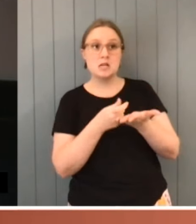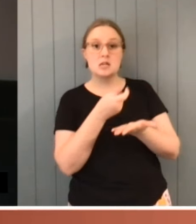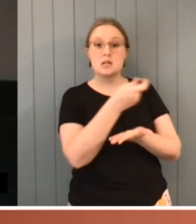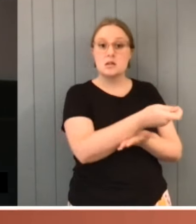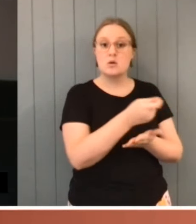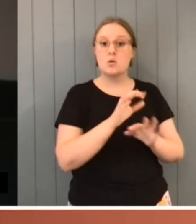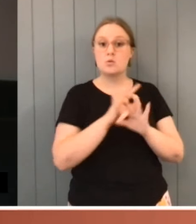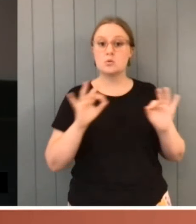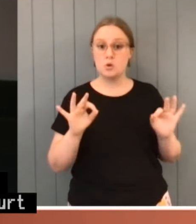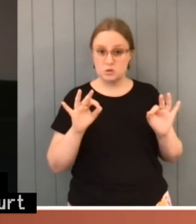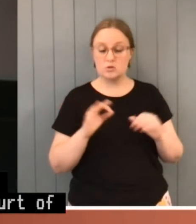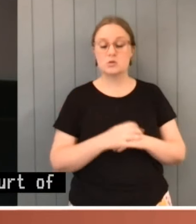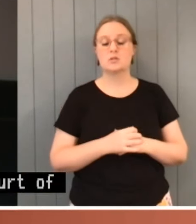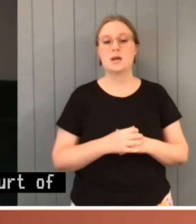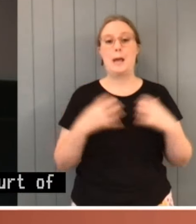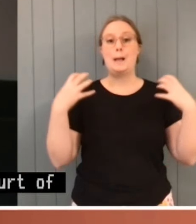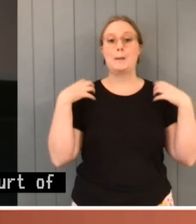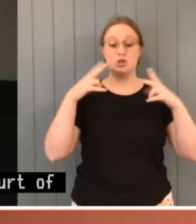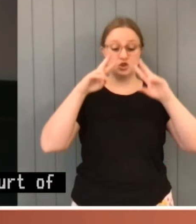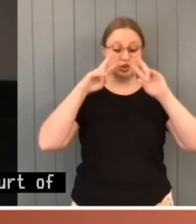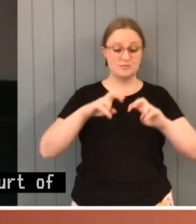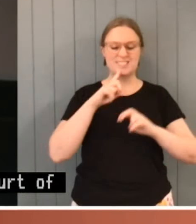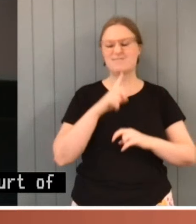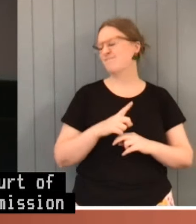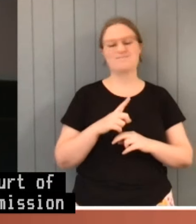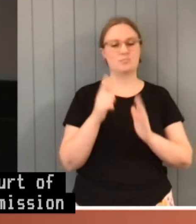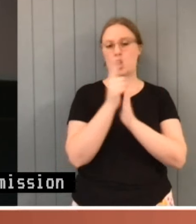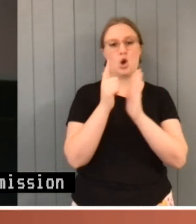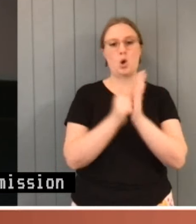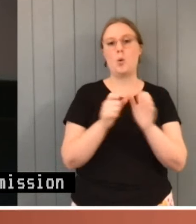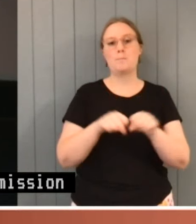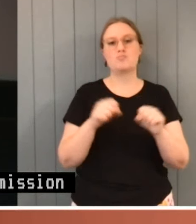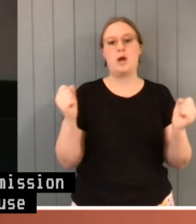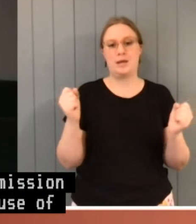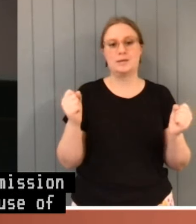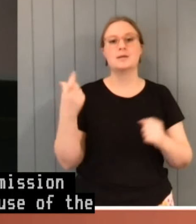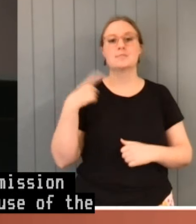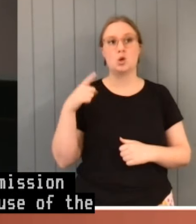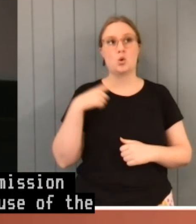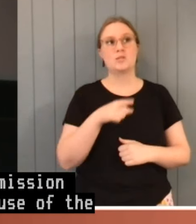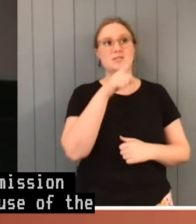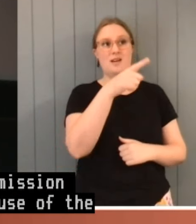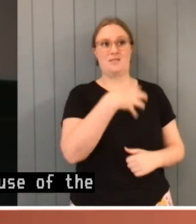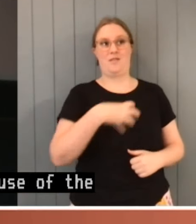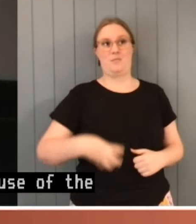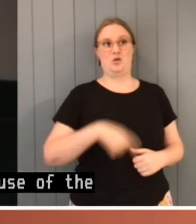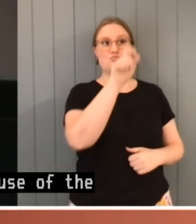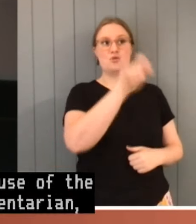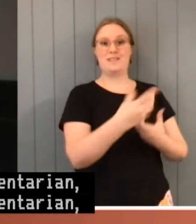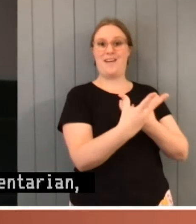was illegal and void because of the involvement of the parliamentarian, and the High Court upheld that decision,